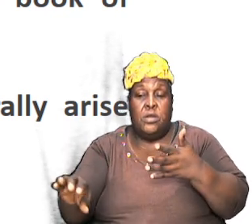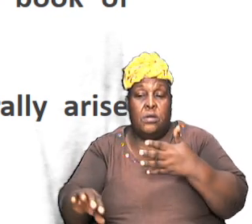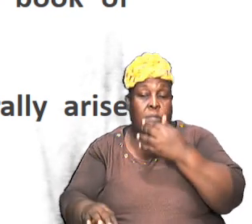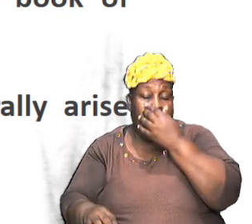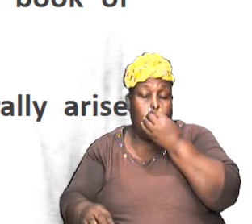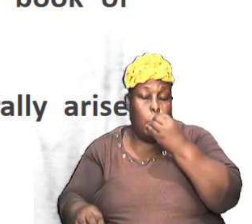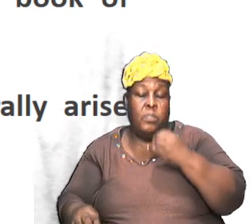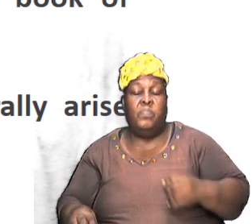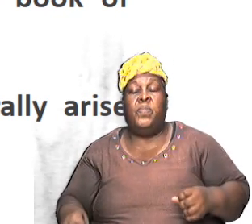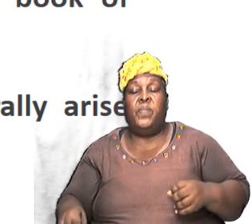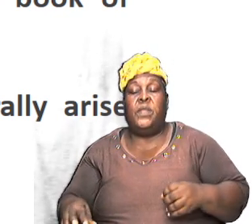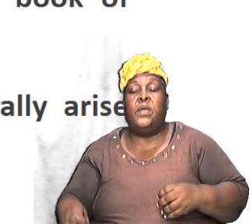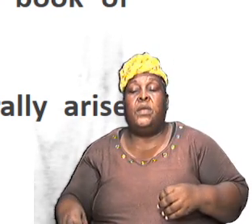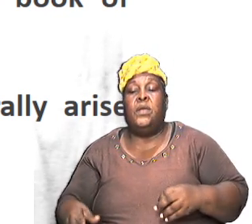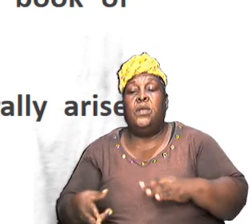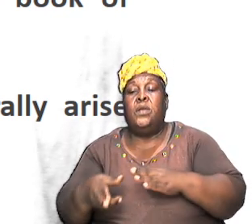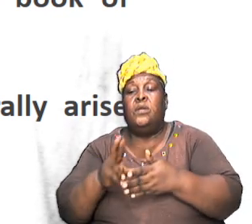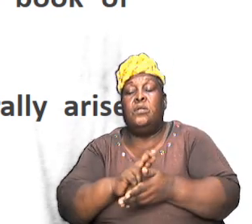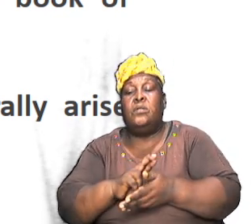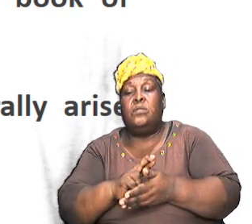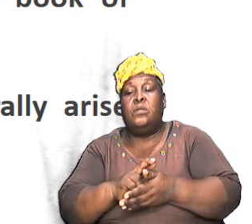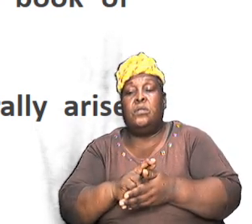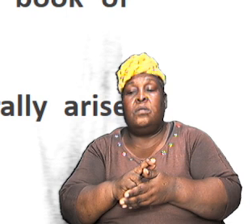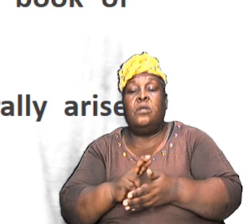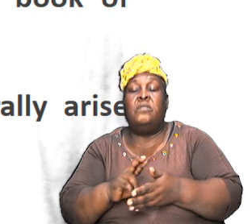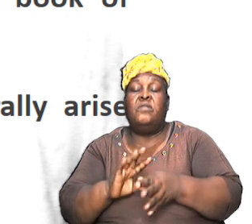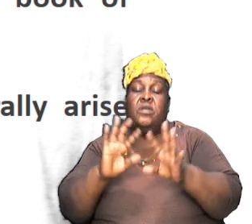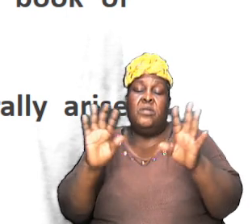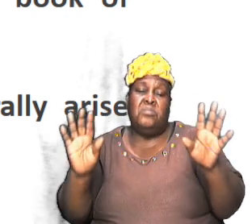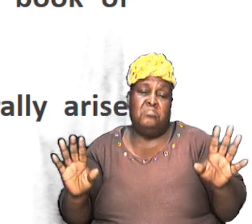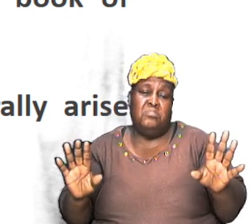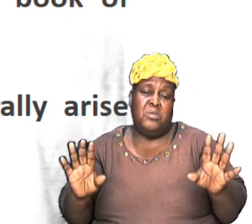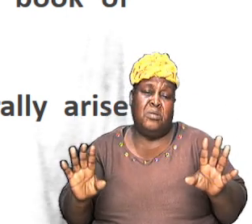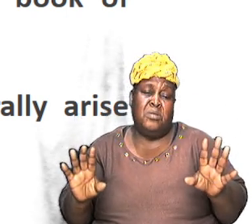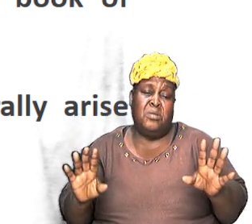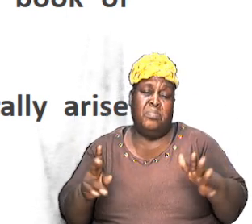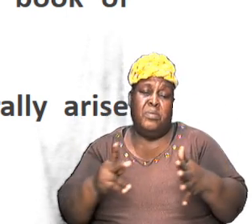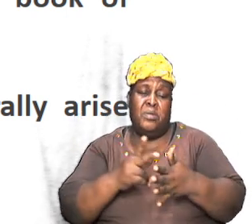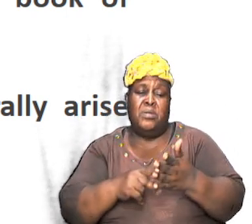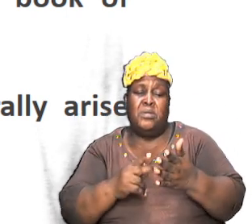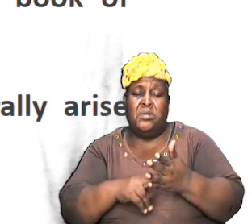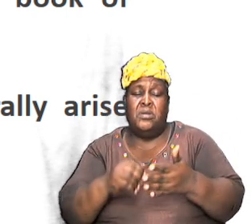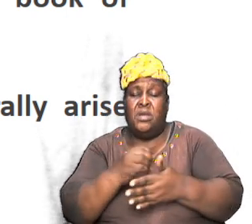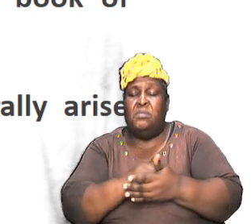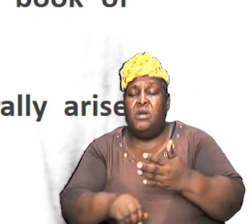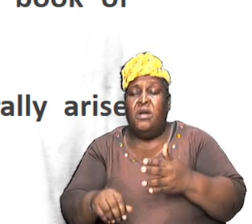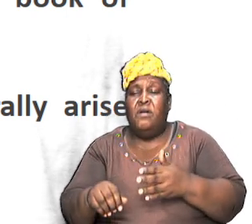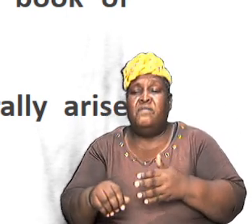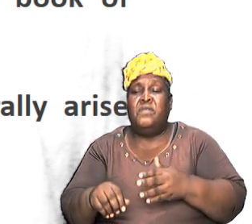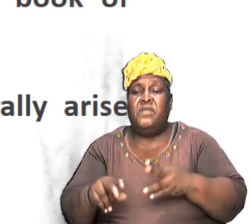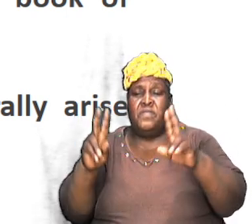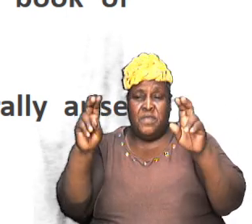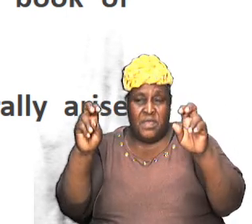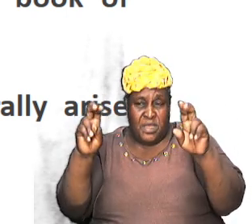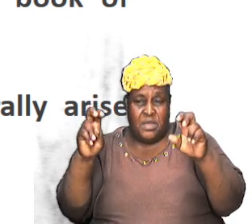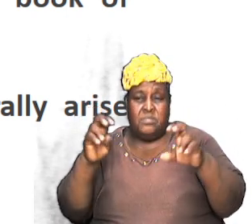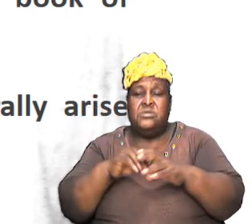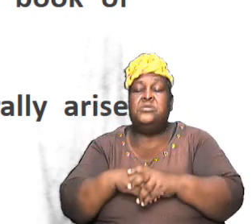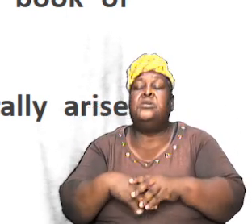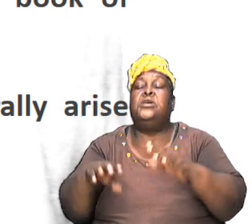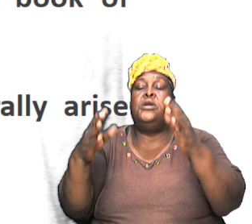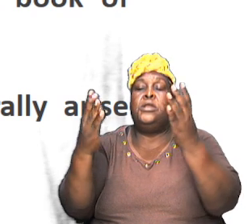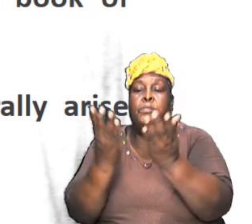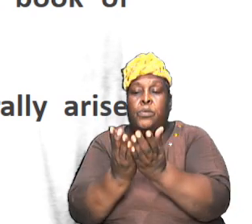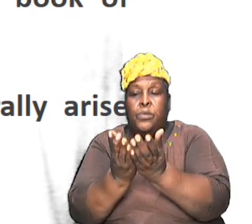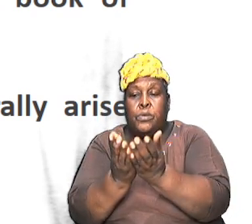a clear breakdown of some of the themes in the book you know as I said the themes